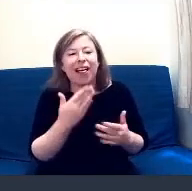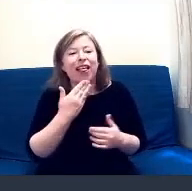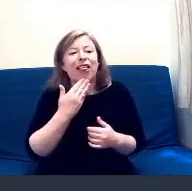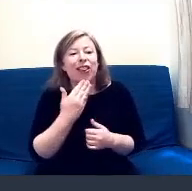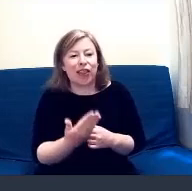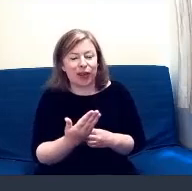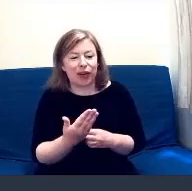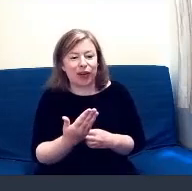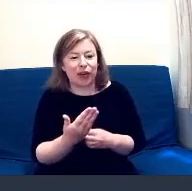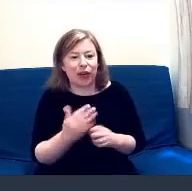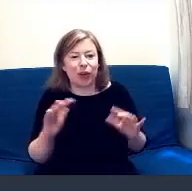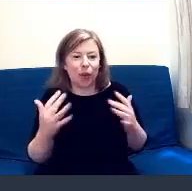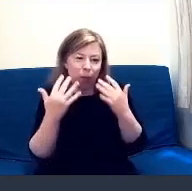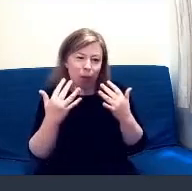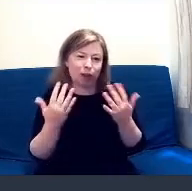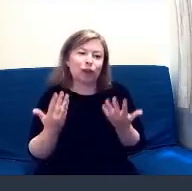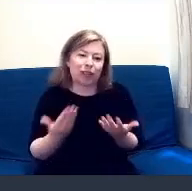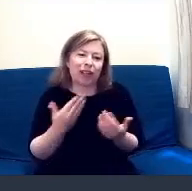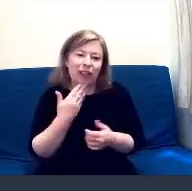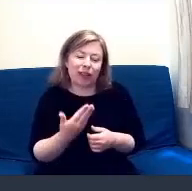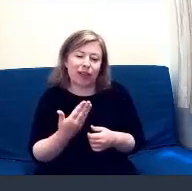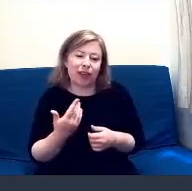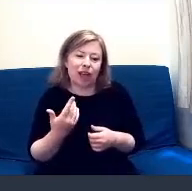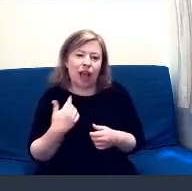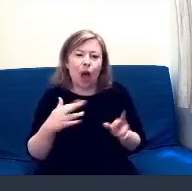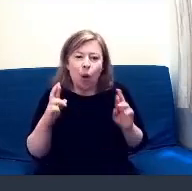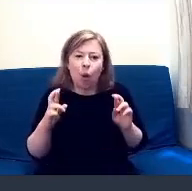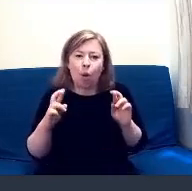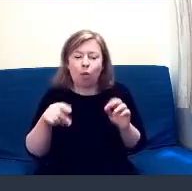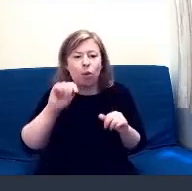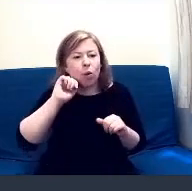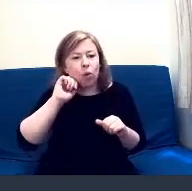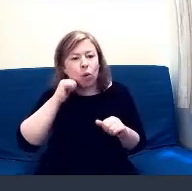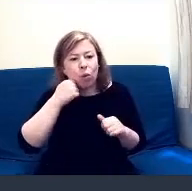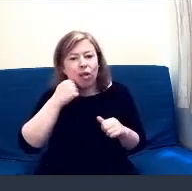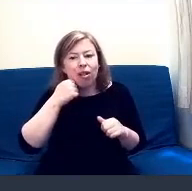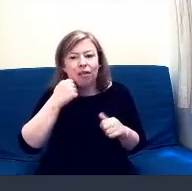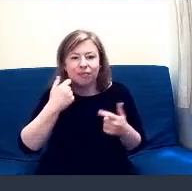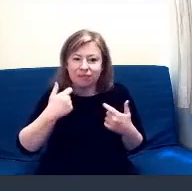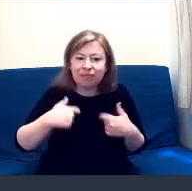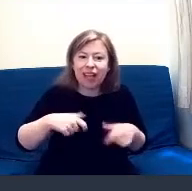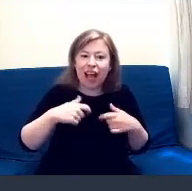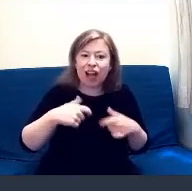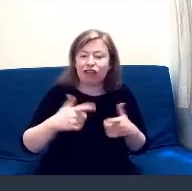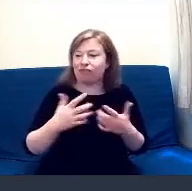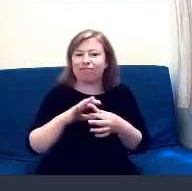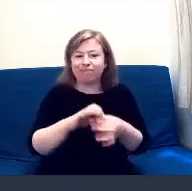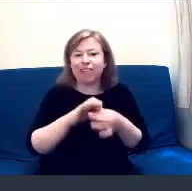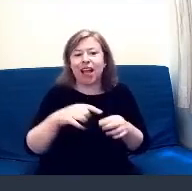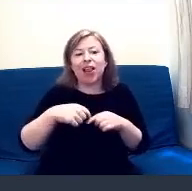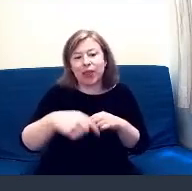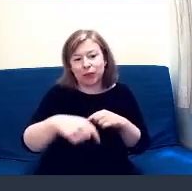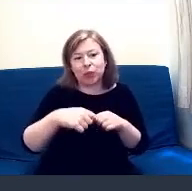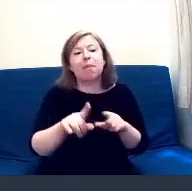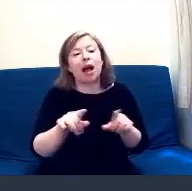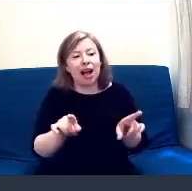watching us. And I do hope that you will continue to not just engage with us through this week, but then